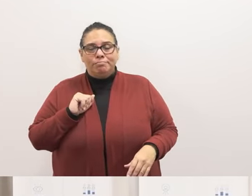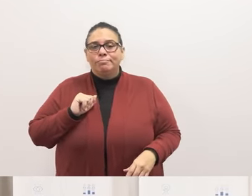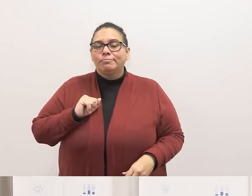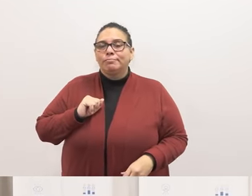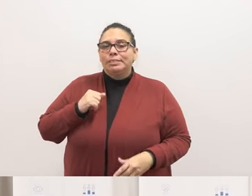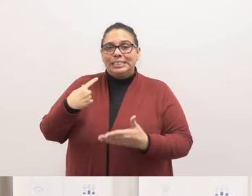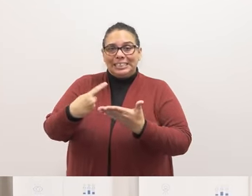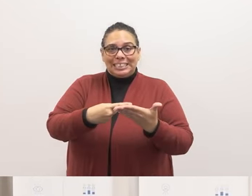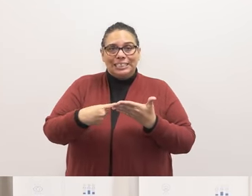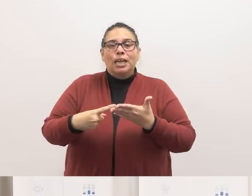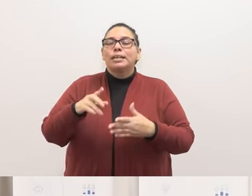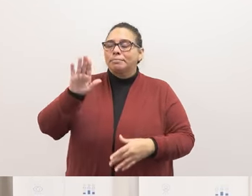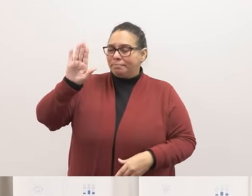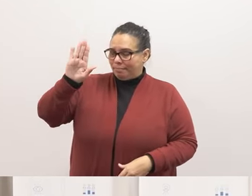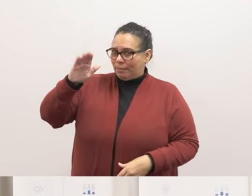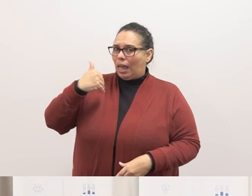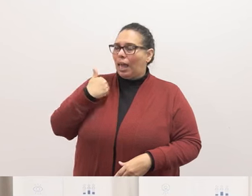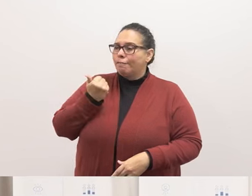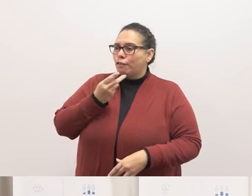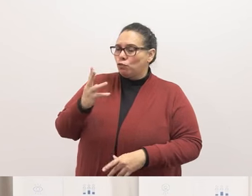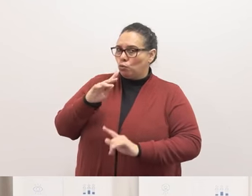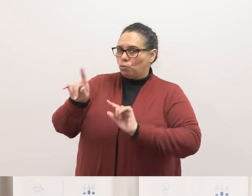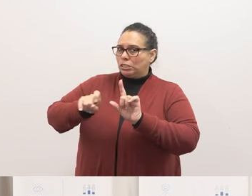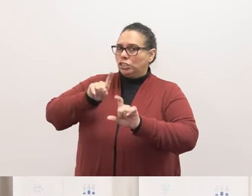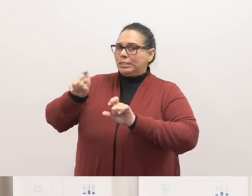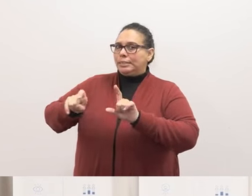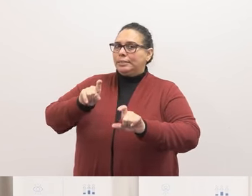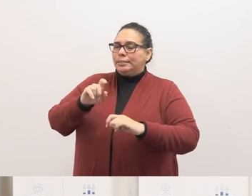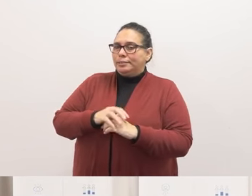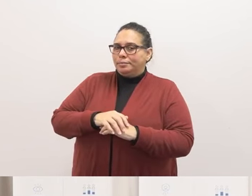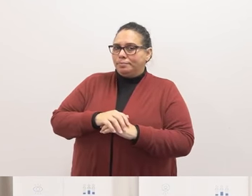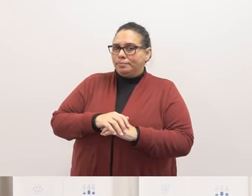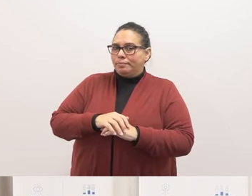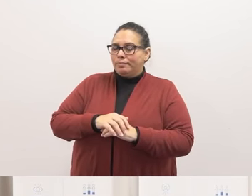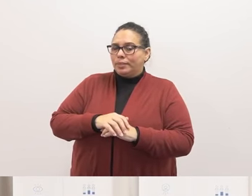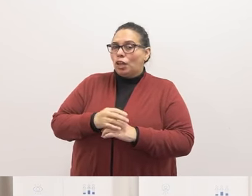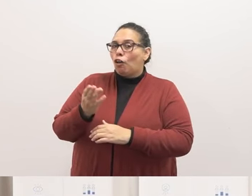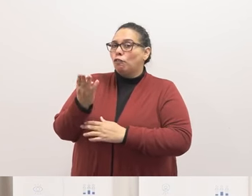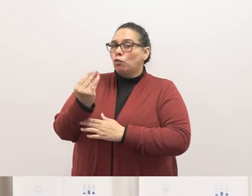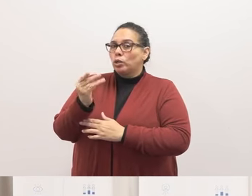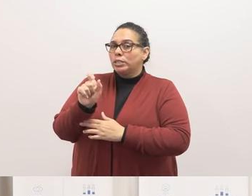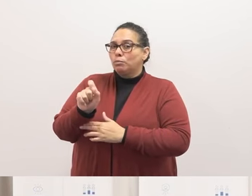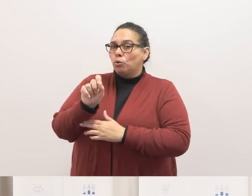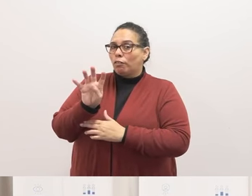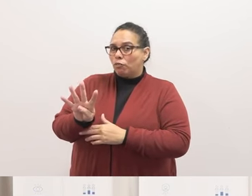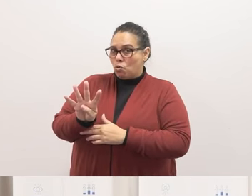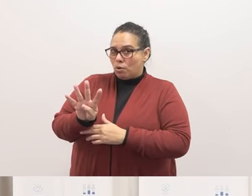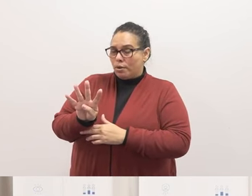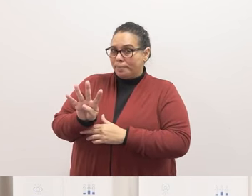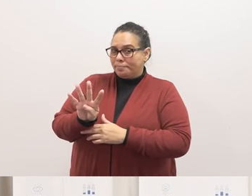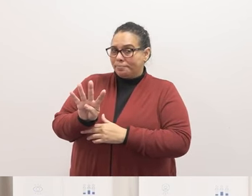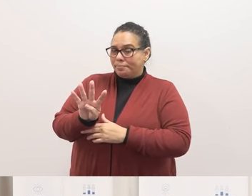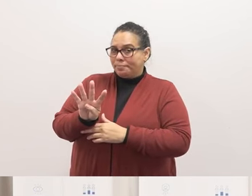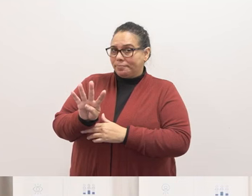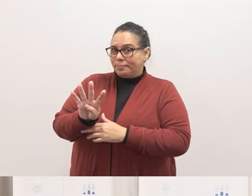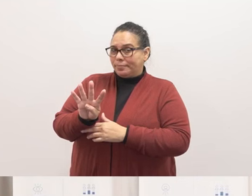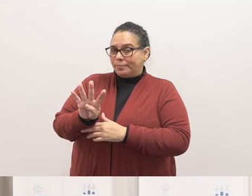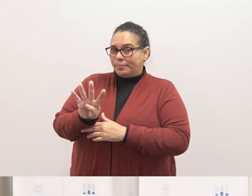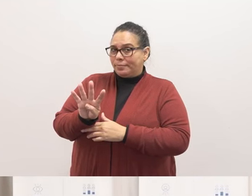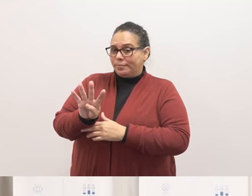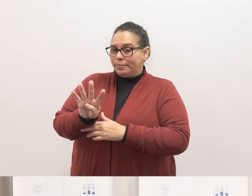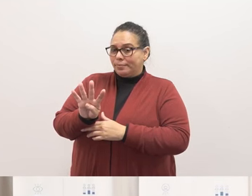Discussion? I do have a couple of questions. Item 14.4. The